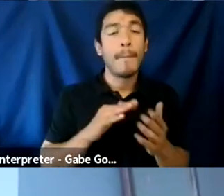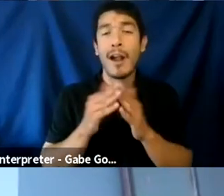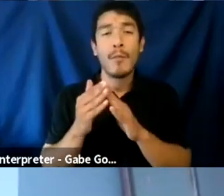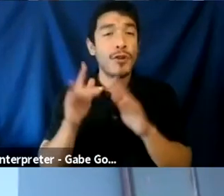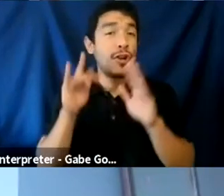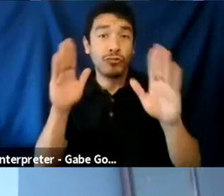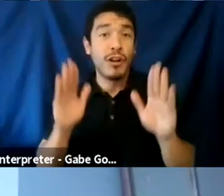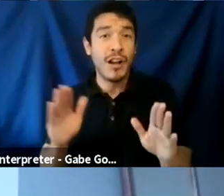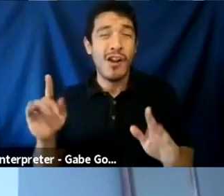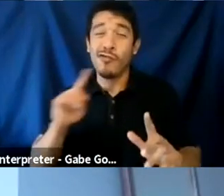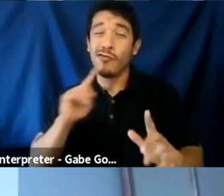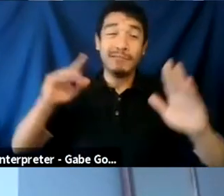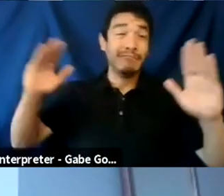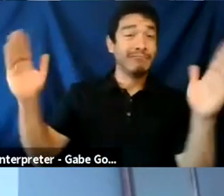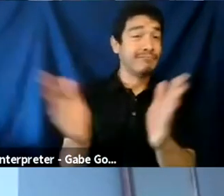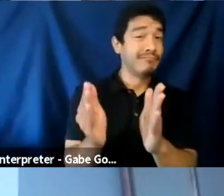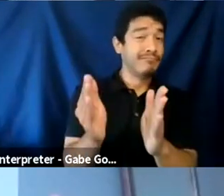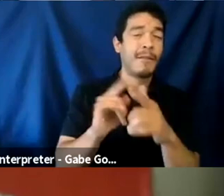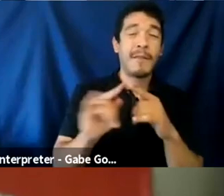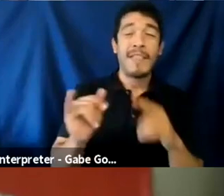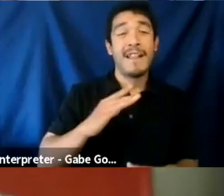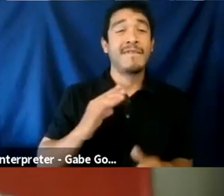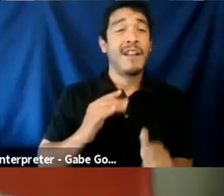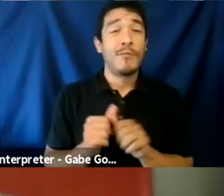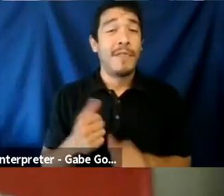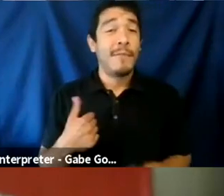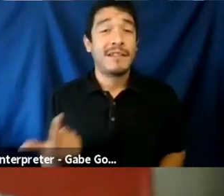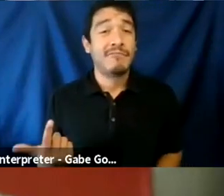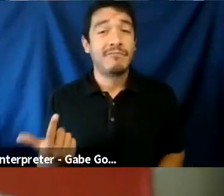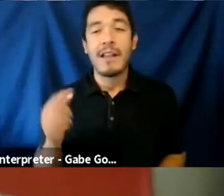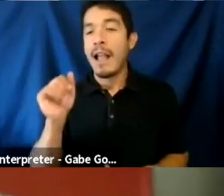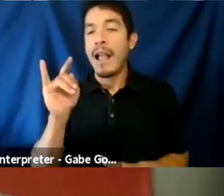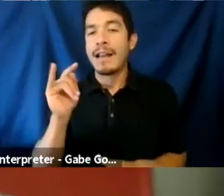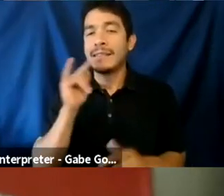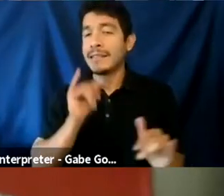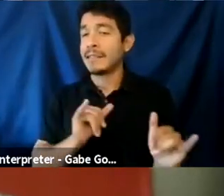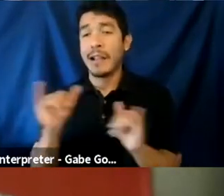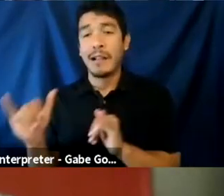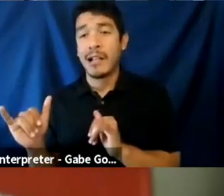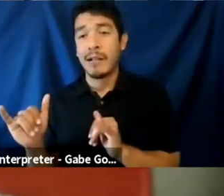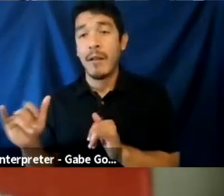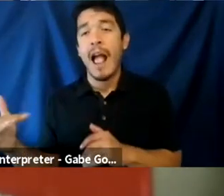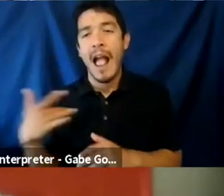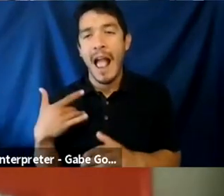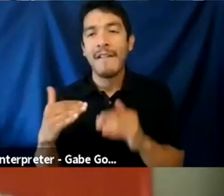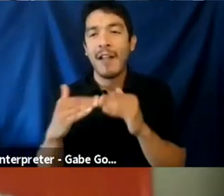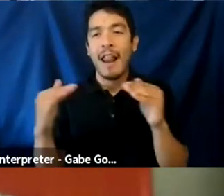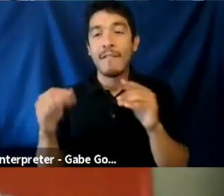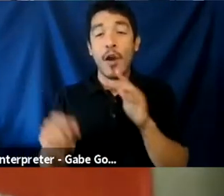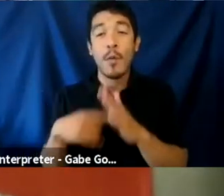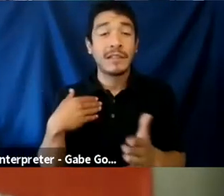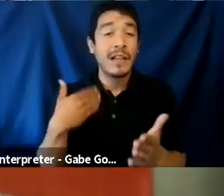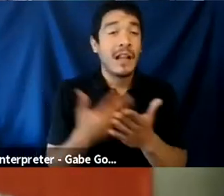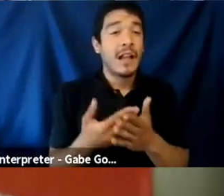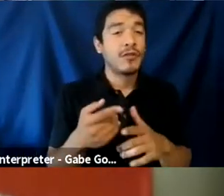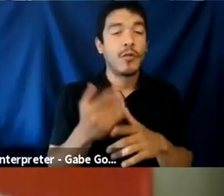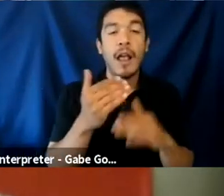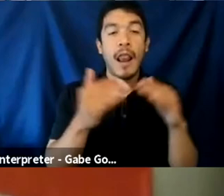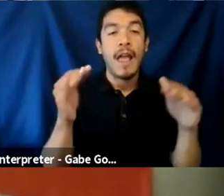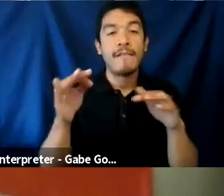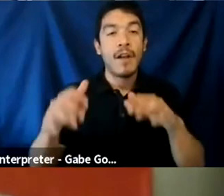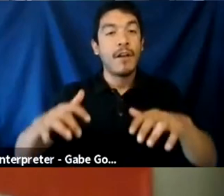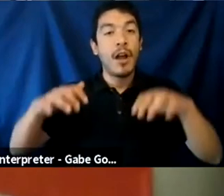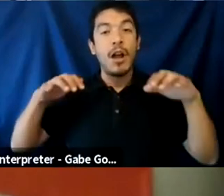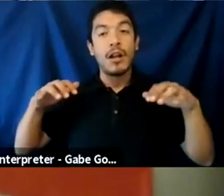like that's perfectly fine with me, but yeah, same. And I, there is a, there is a level of like, once you get to a certain level of audience,